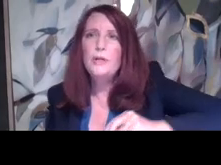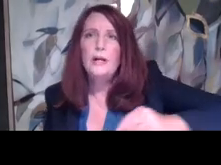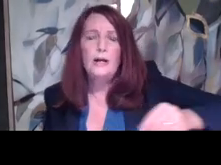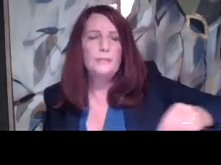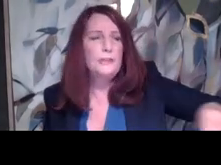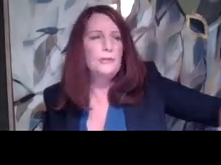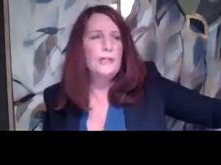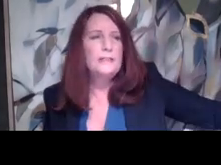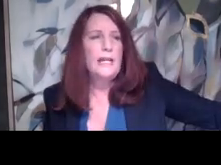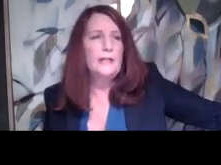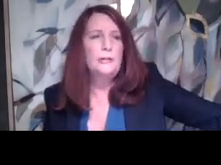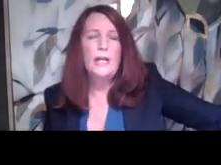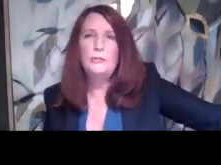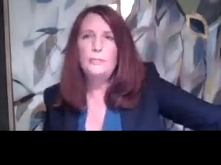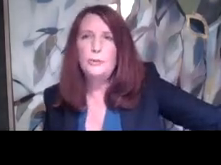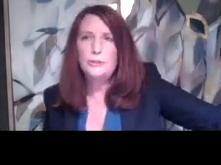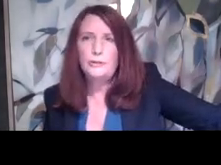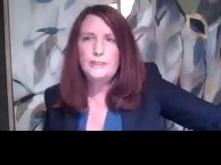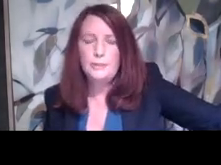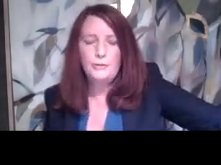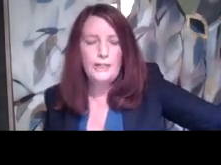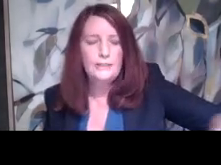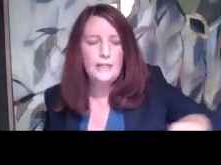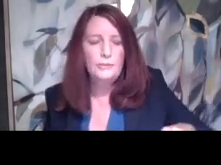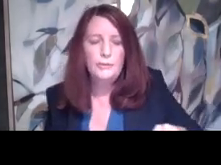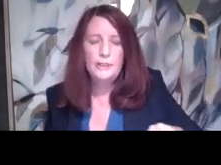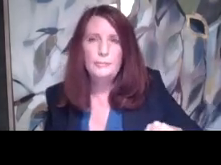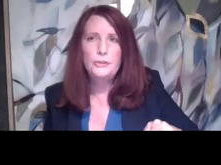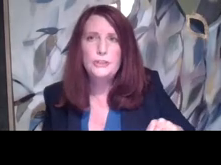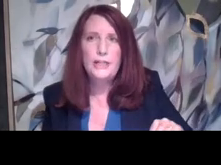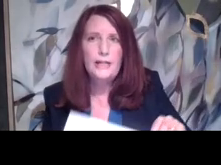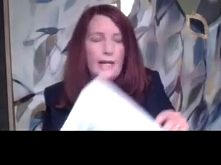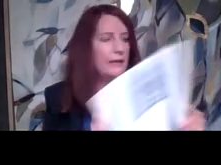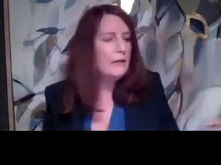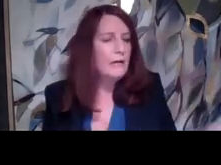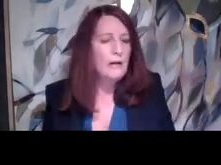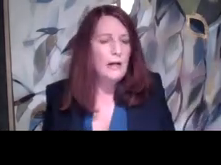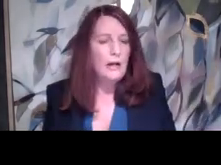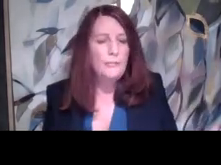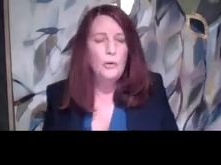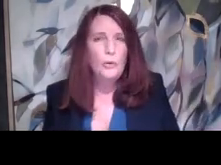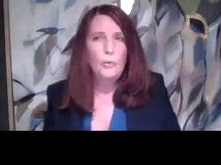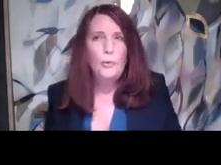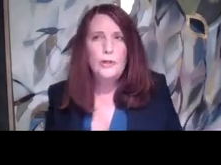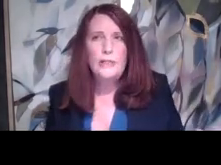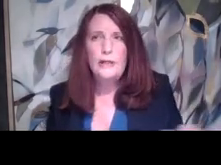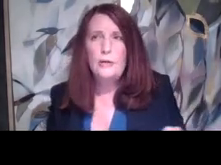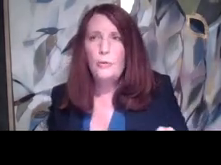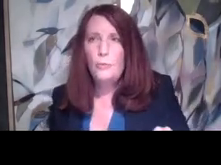to, um, students and, and your personal experience. And we really appreciate that. Um, we're gonna,